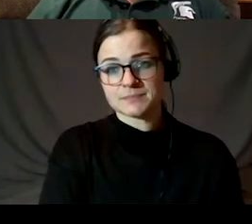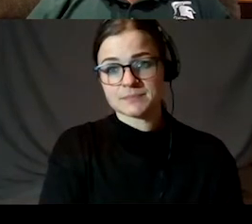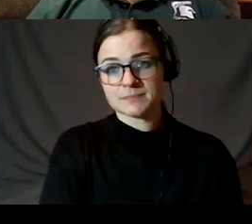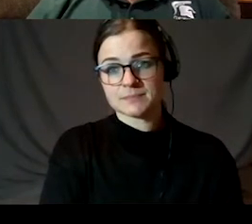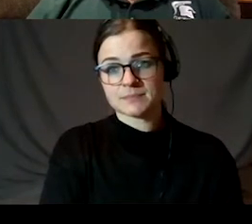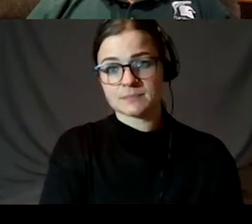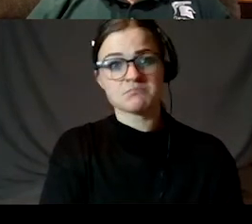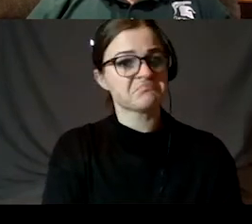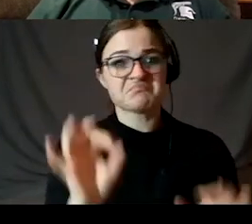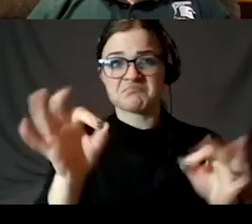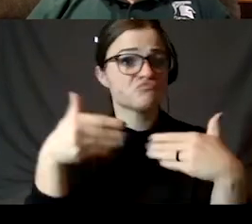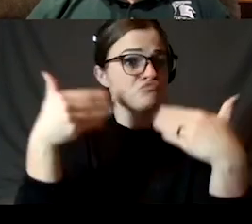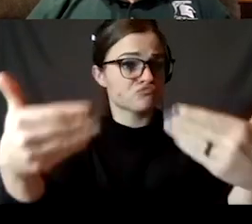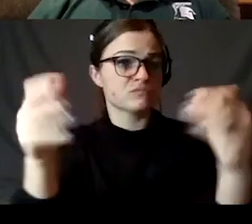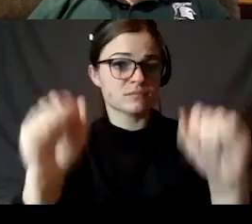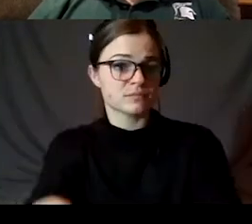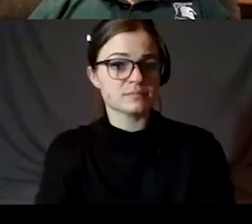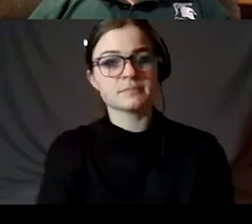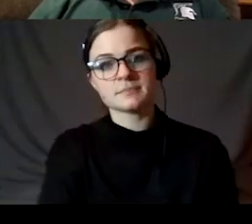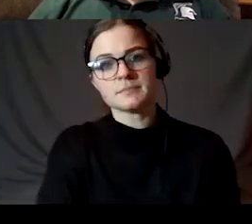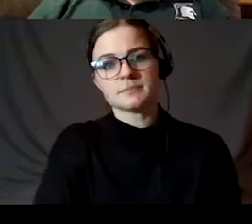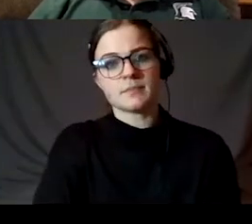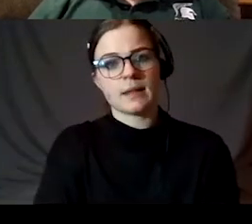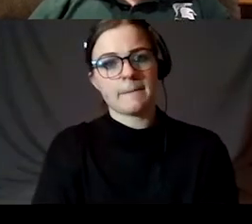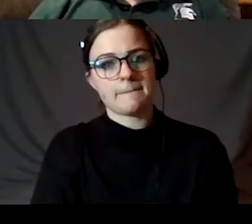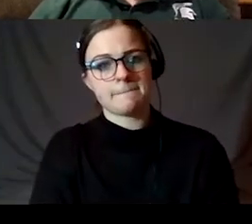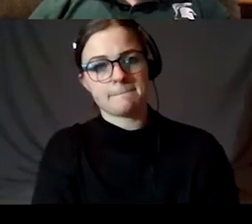All right. I'd say we can move on with the presentation now. Okay.